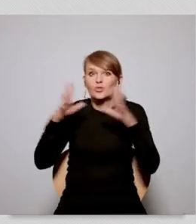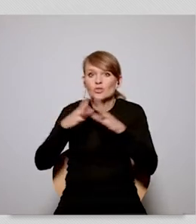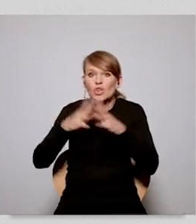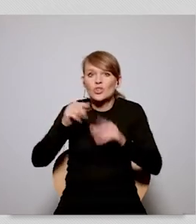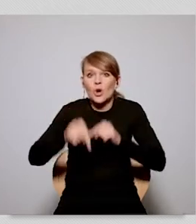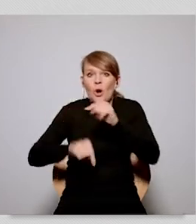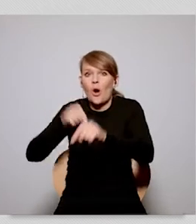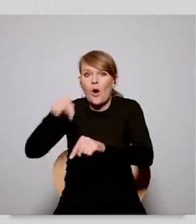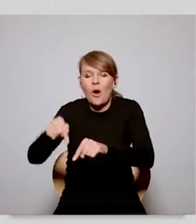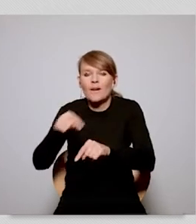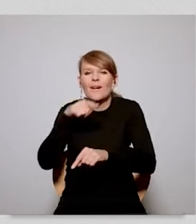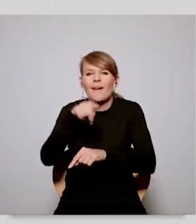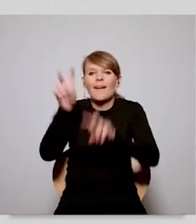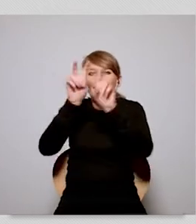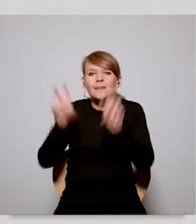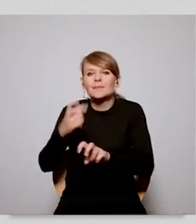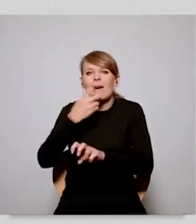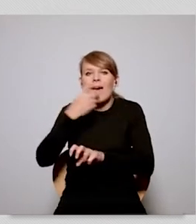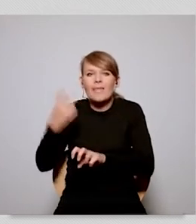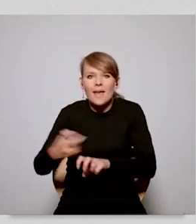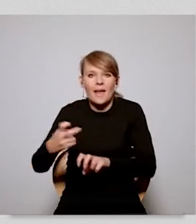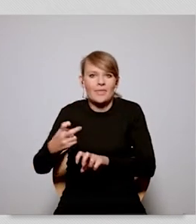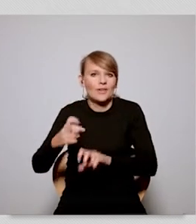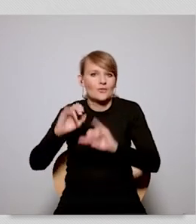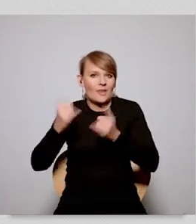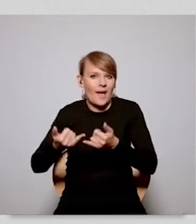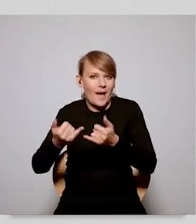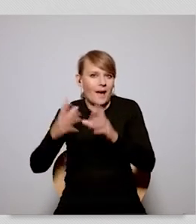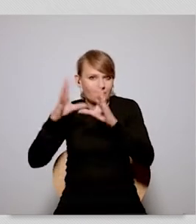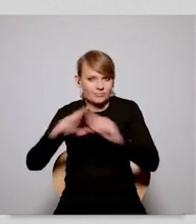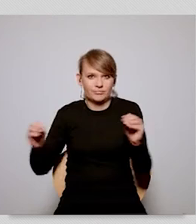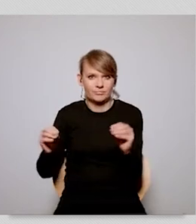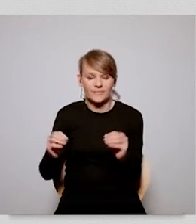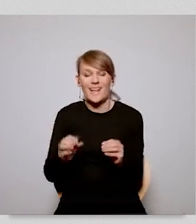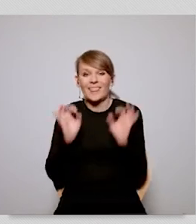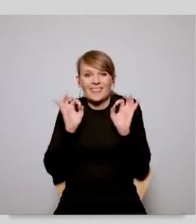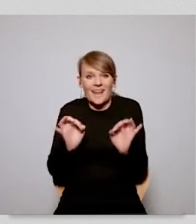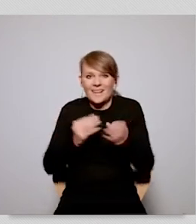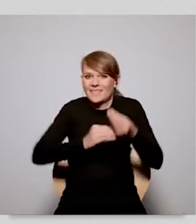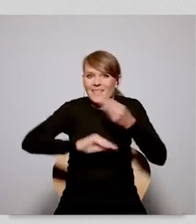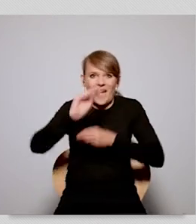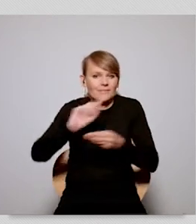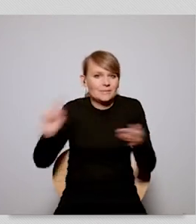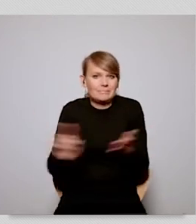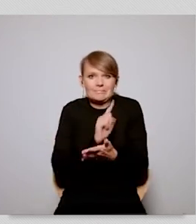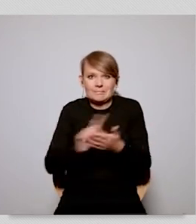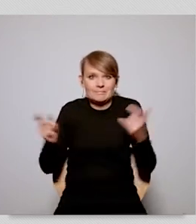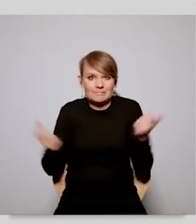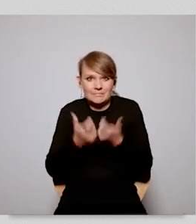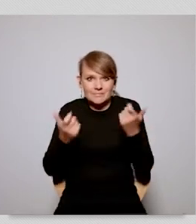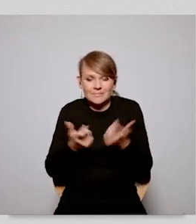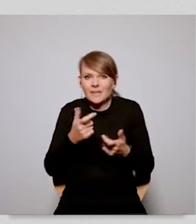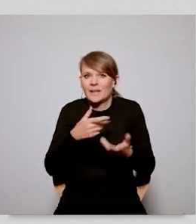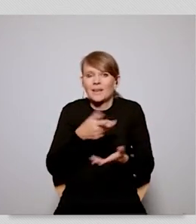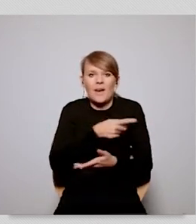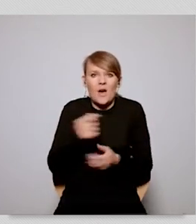we want to offer 10 steps towards overcoming the energy crisis because the main risk we are